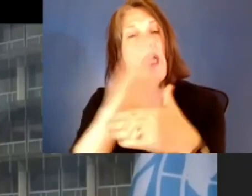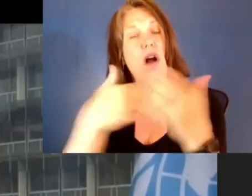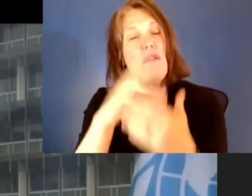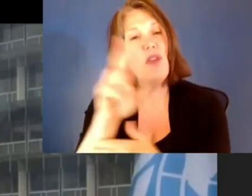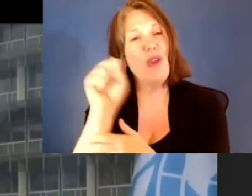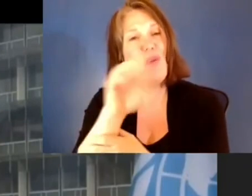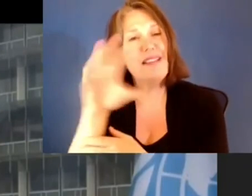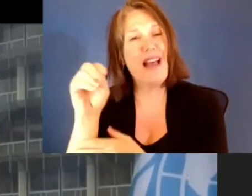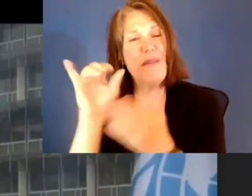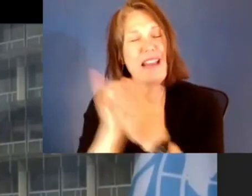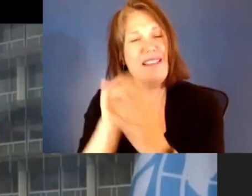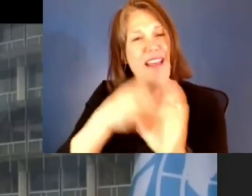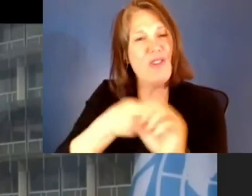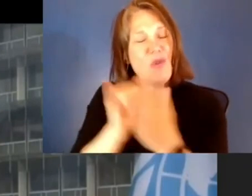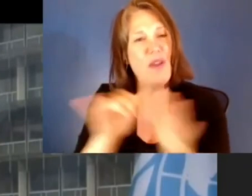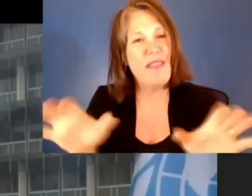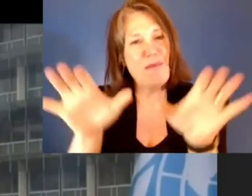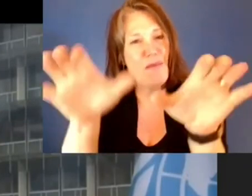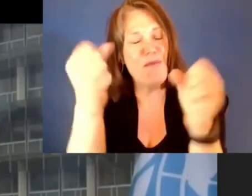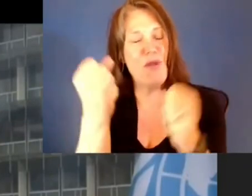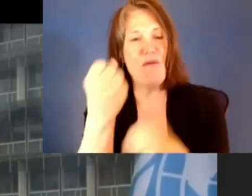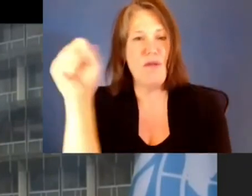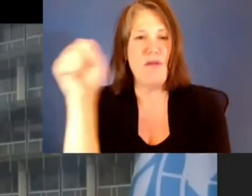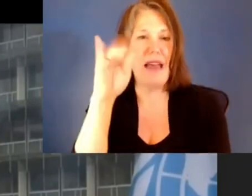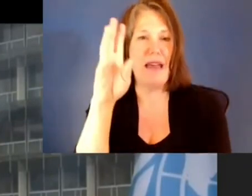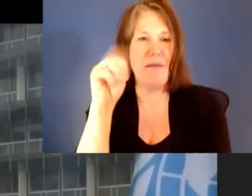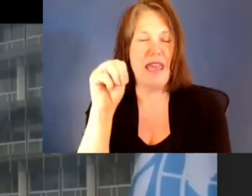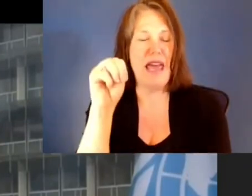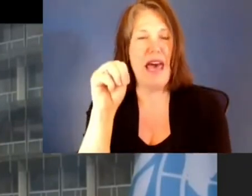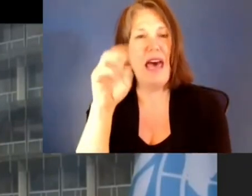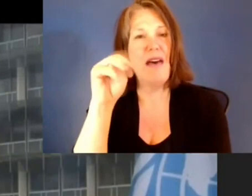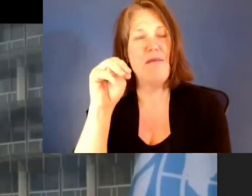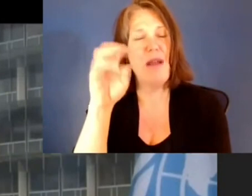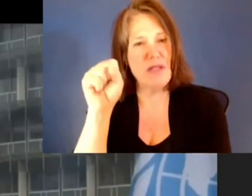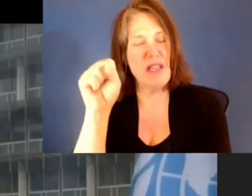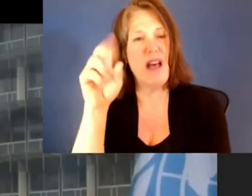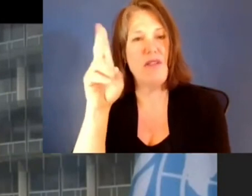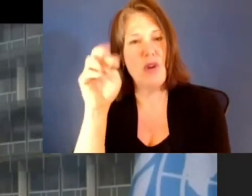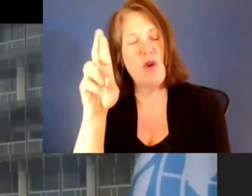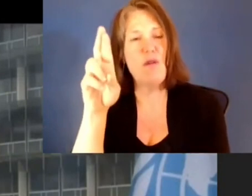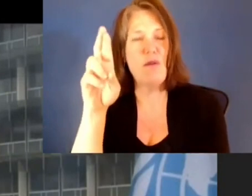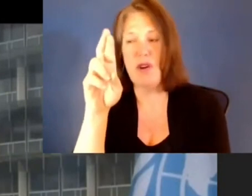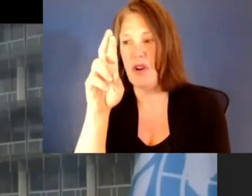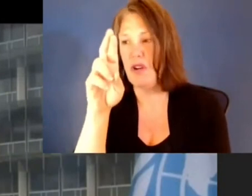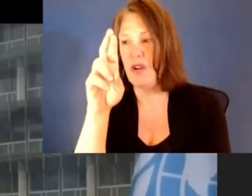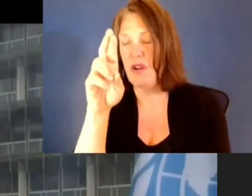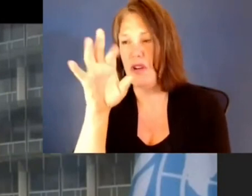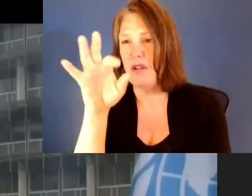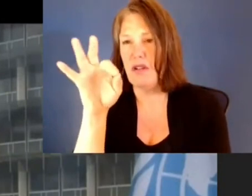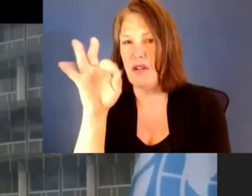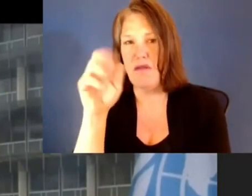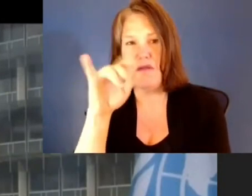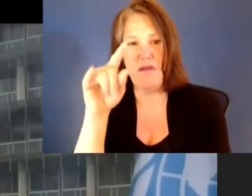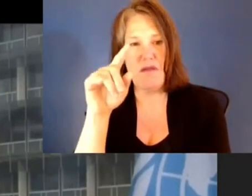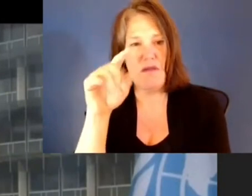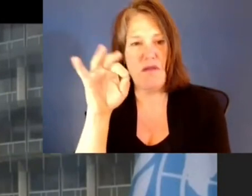movement. IBM, Google, Microsoft, Uber, Verizon, and Facebook. Thanks to all our partners,